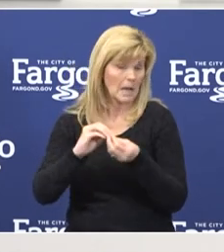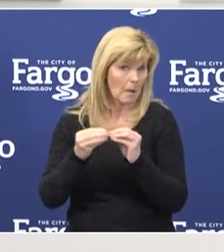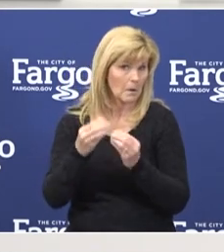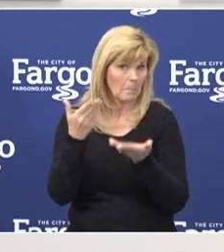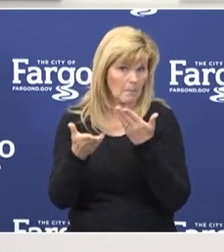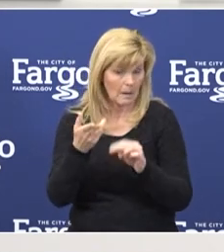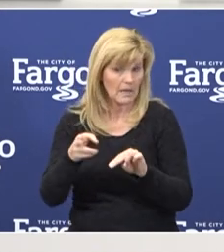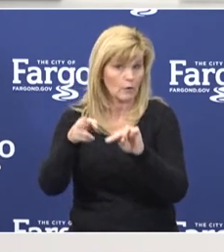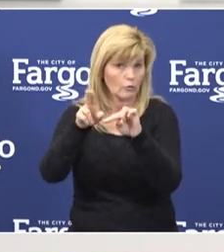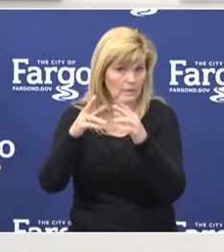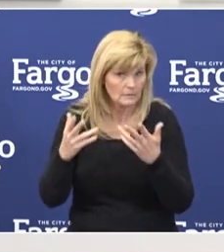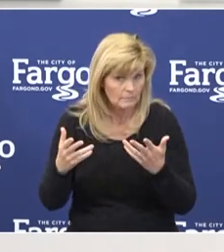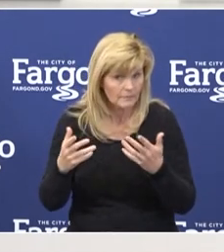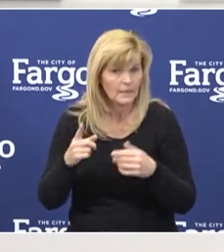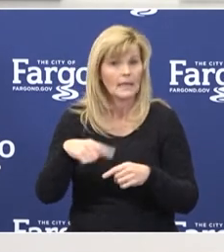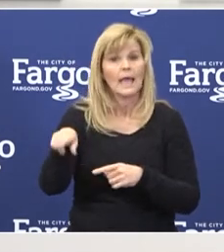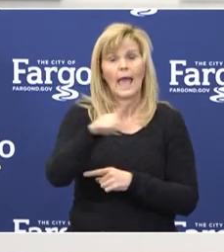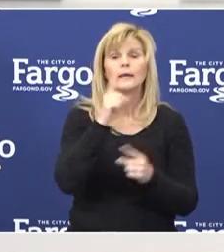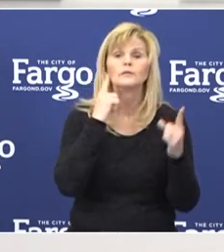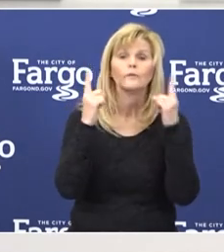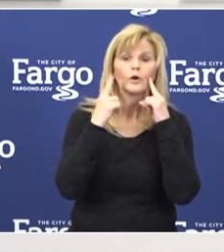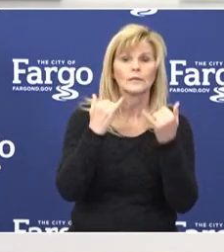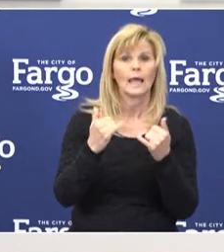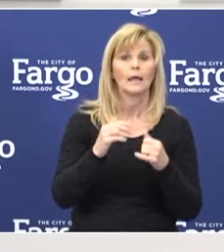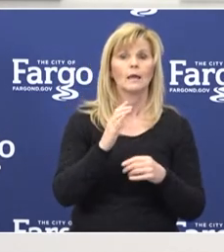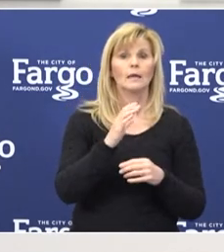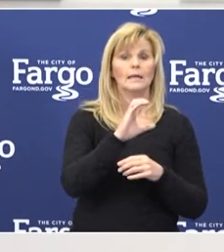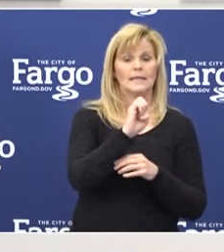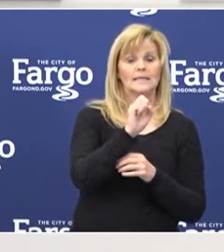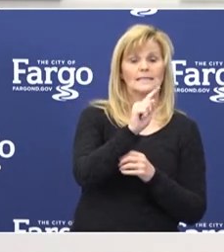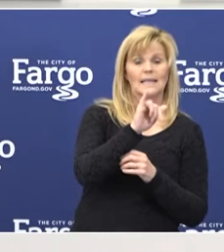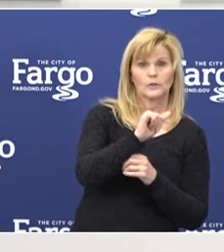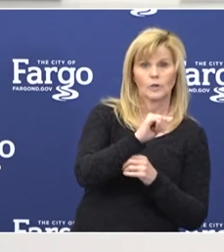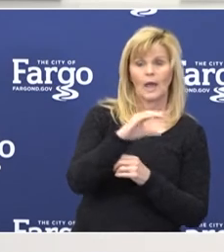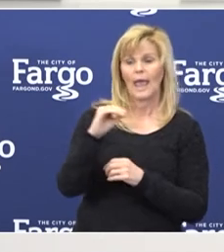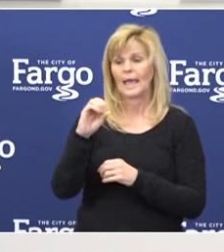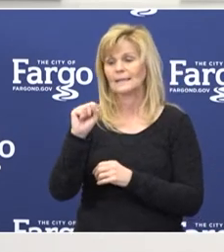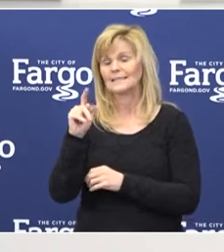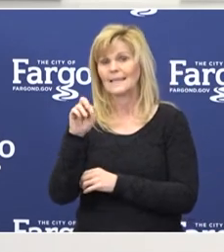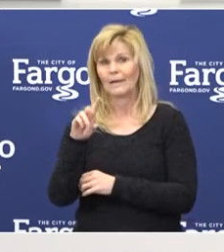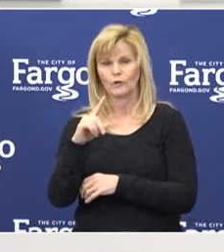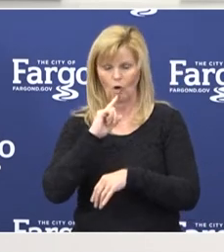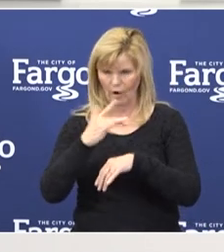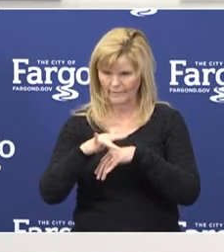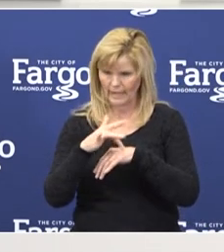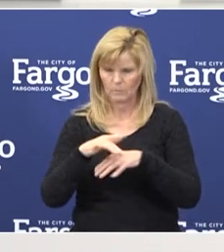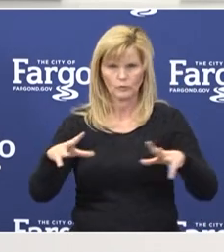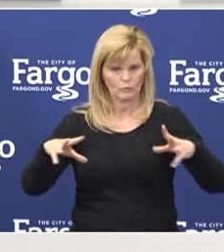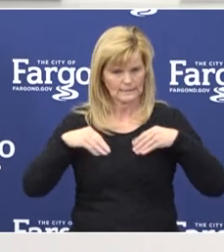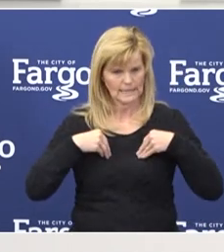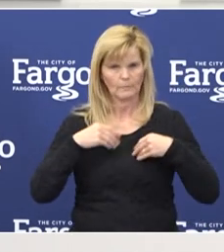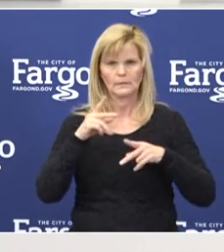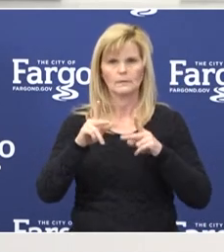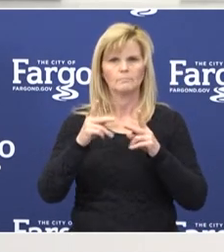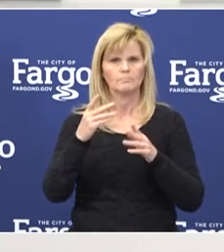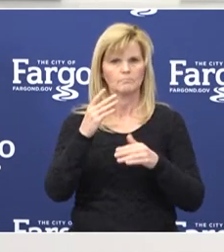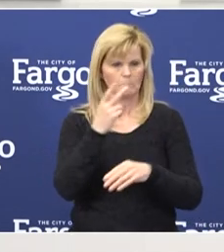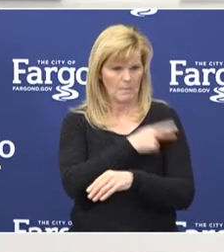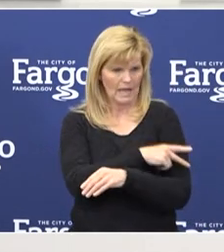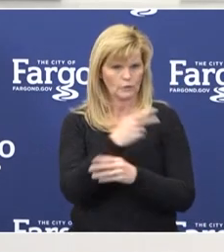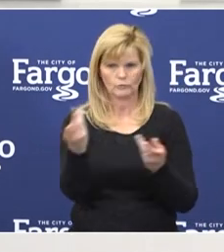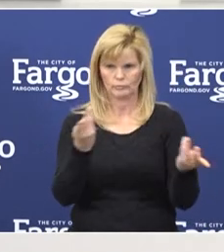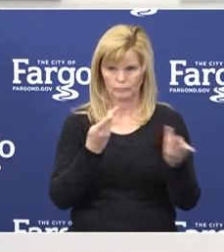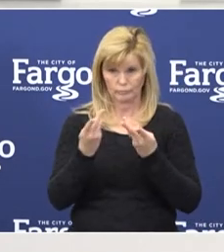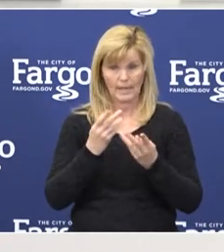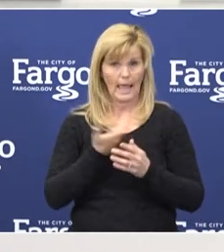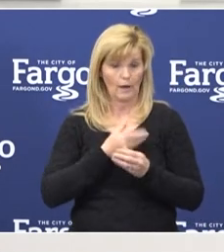facilities? And as you've heard today, both our facilities are ready to take patients. In fact, Rich Vedder said his count was going down, so we're happy to hear